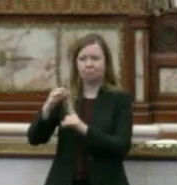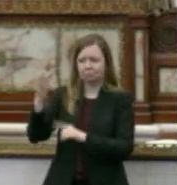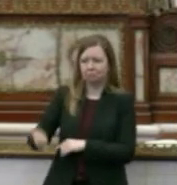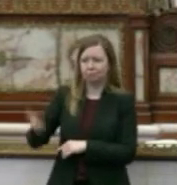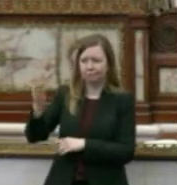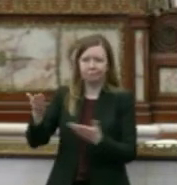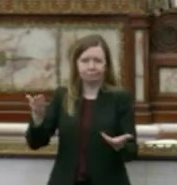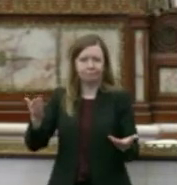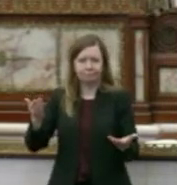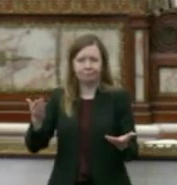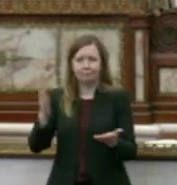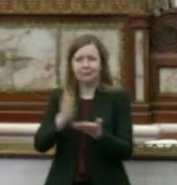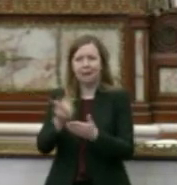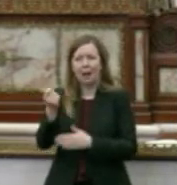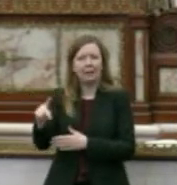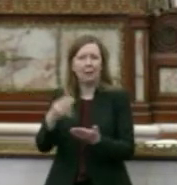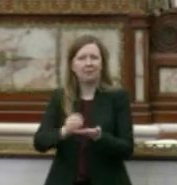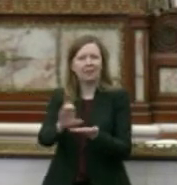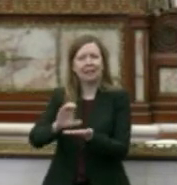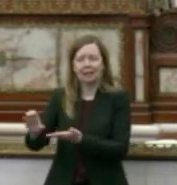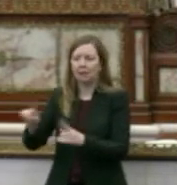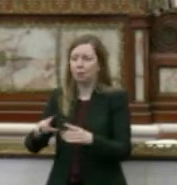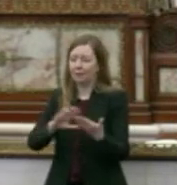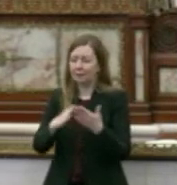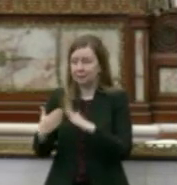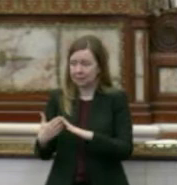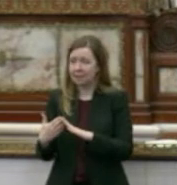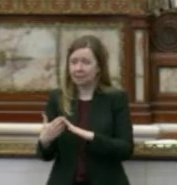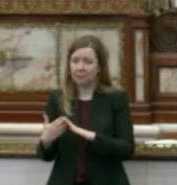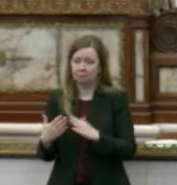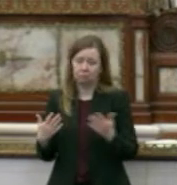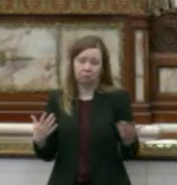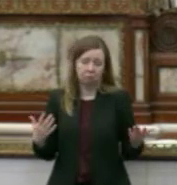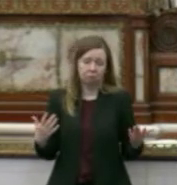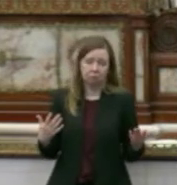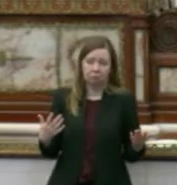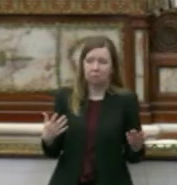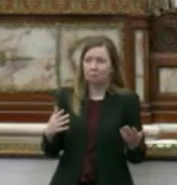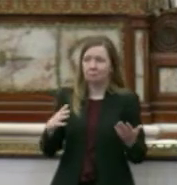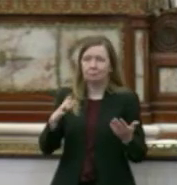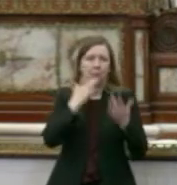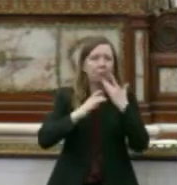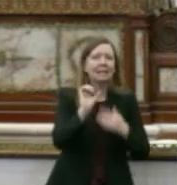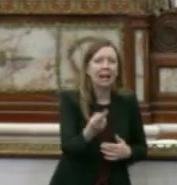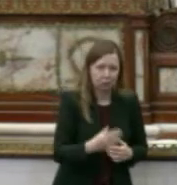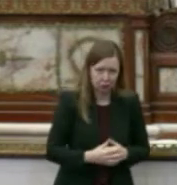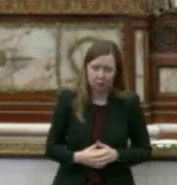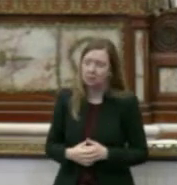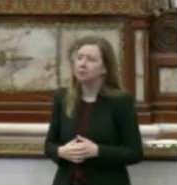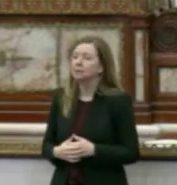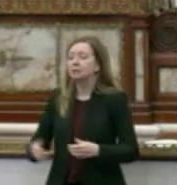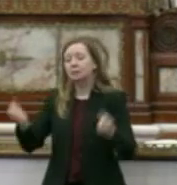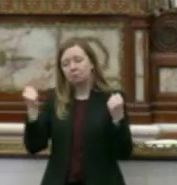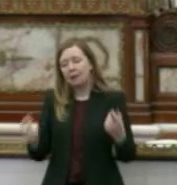endless sources of stock-gap funding when the city is cash-strapped. And there have been